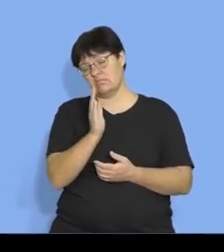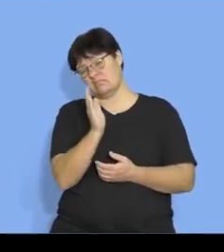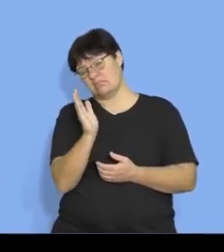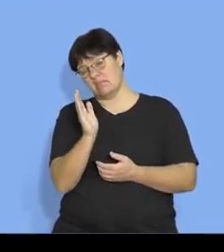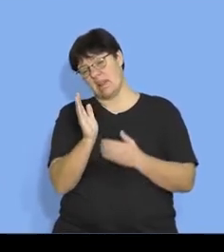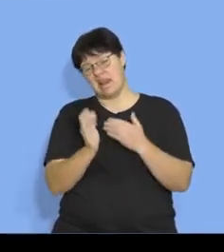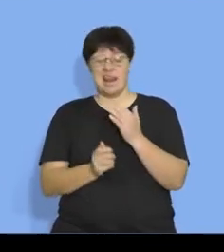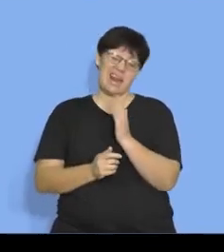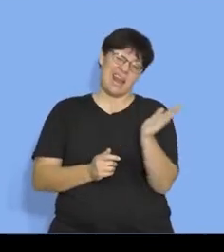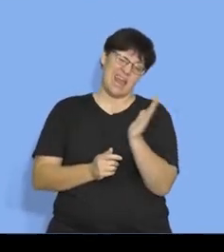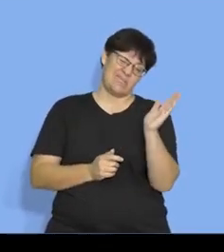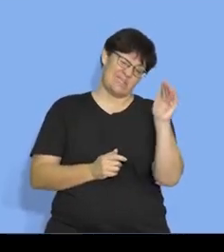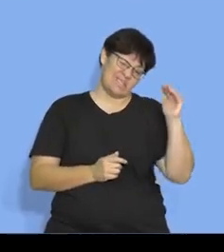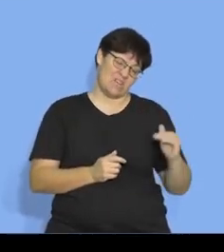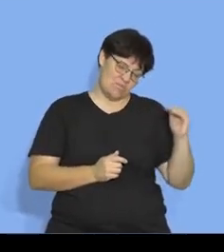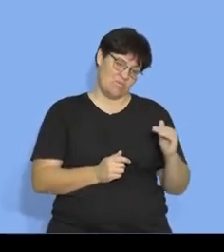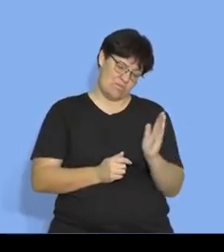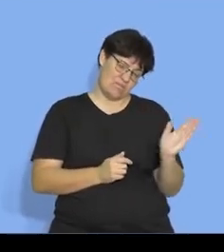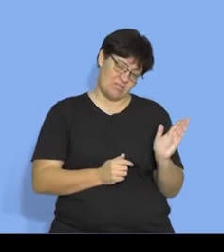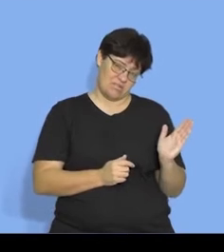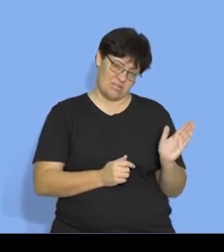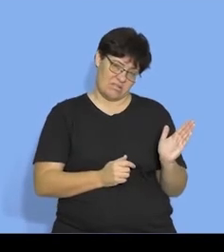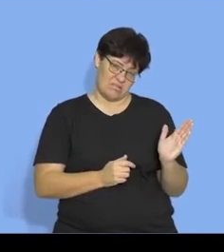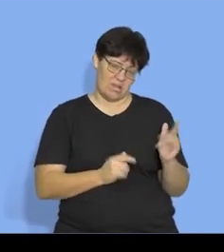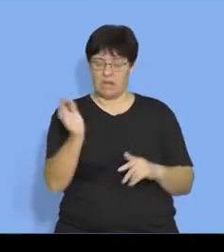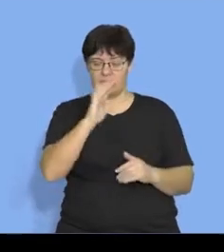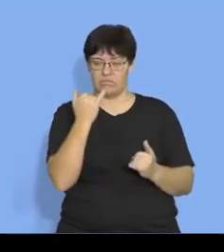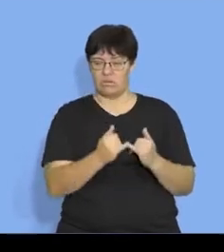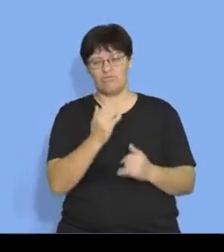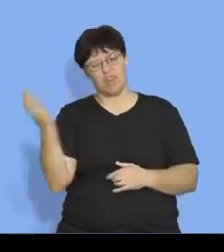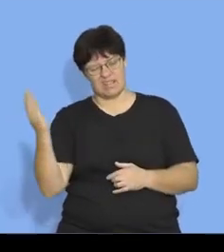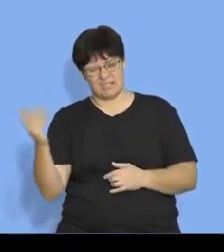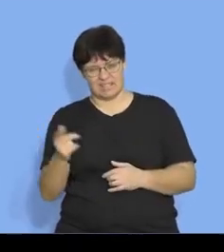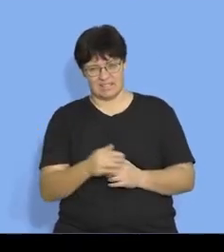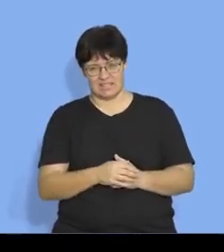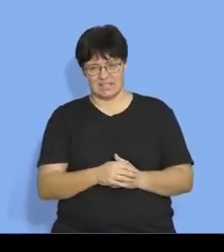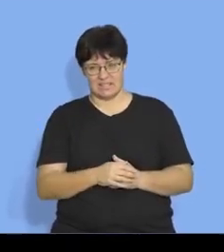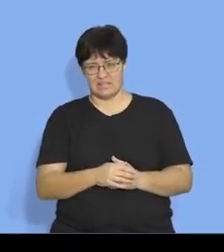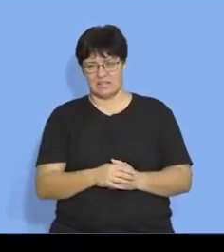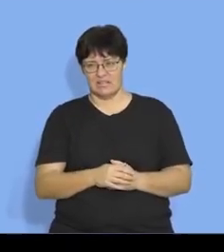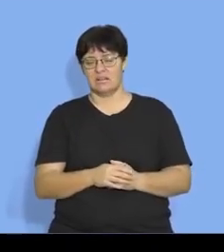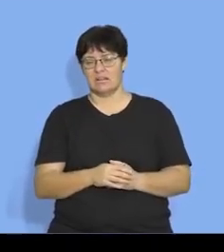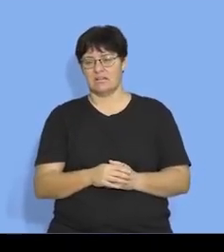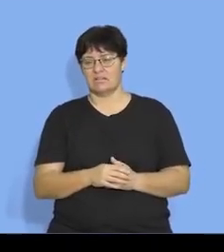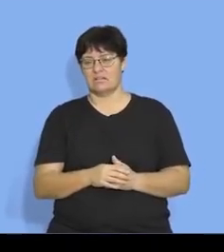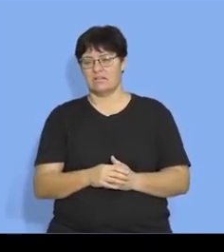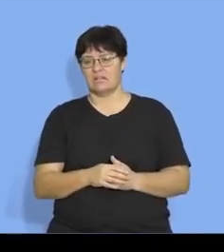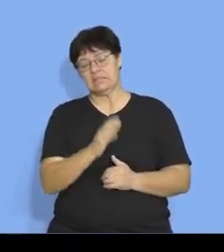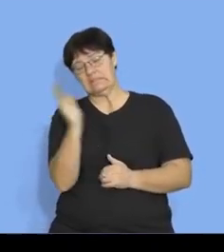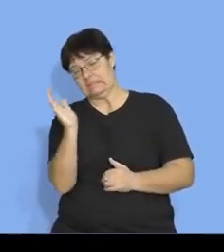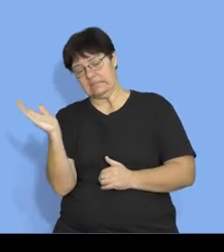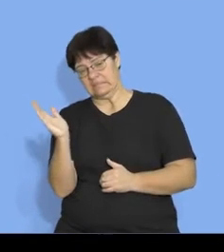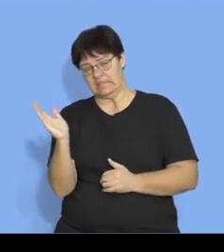slightly to the left and down okay it's right that's right left and right very important